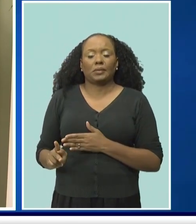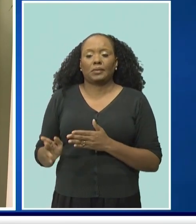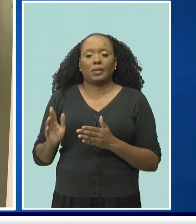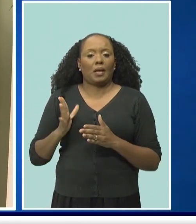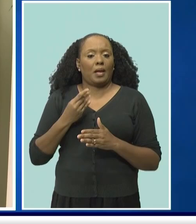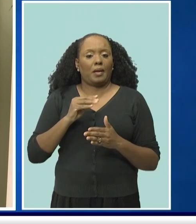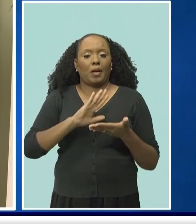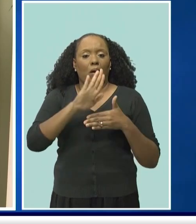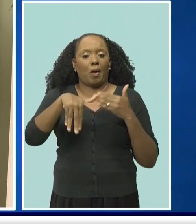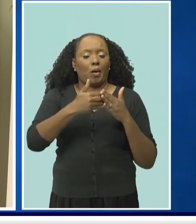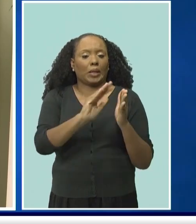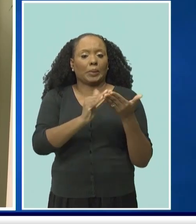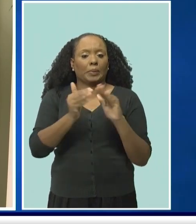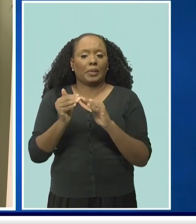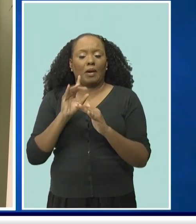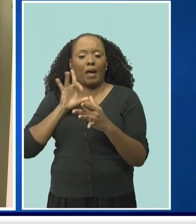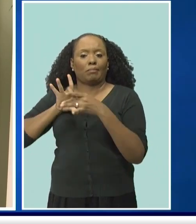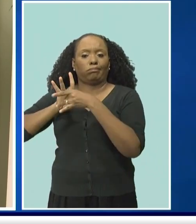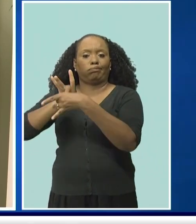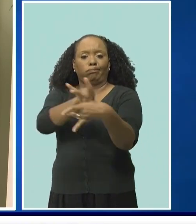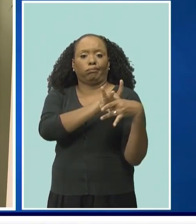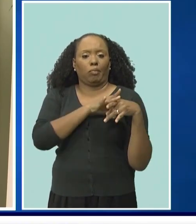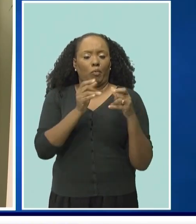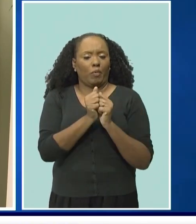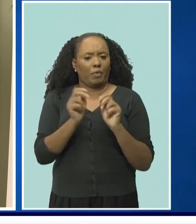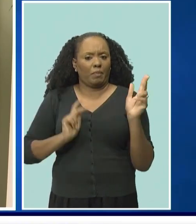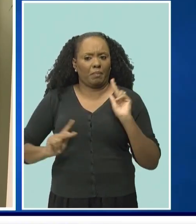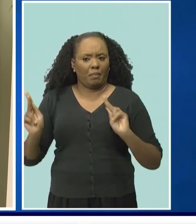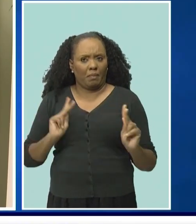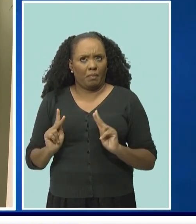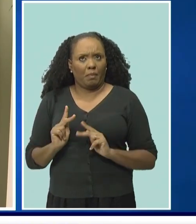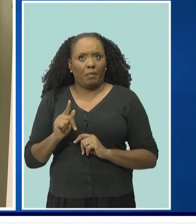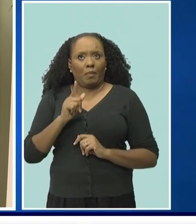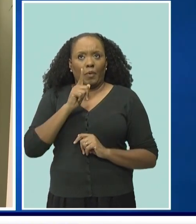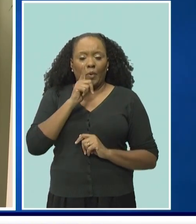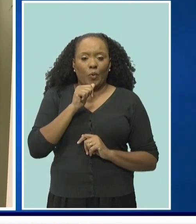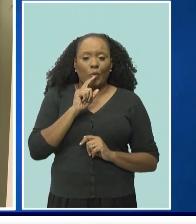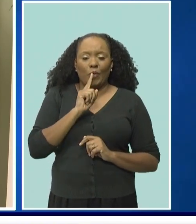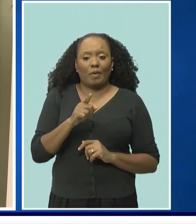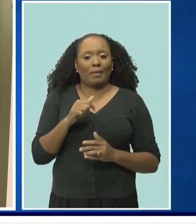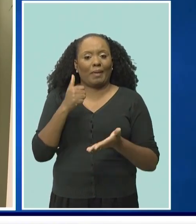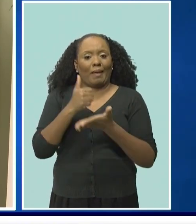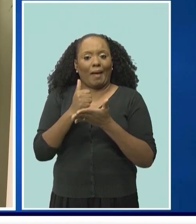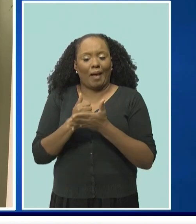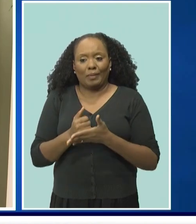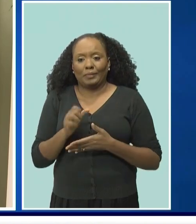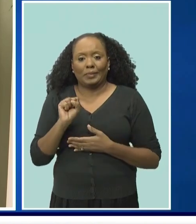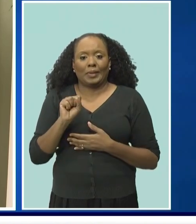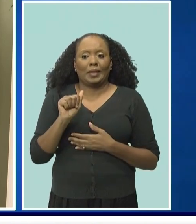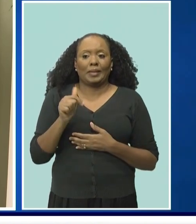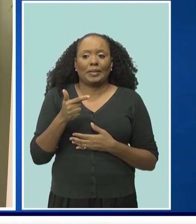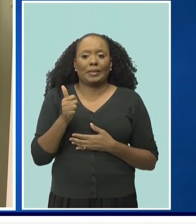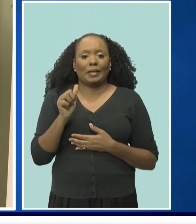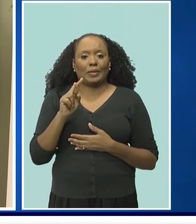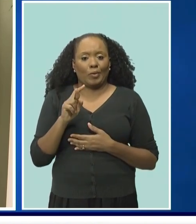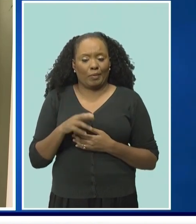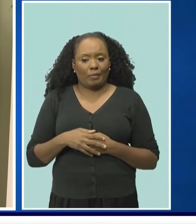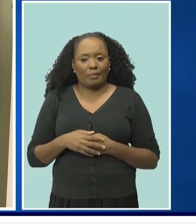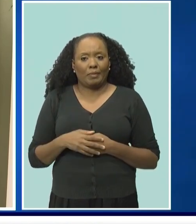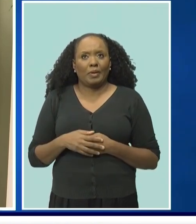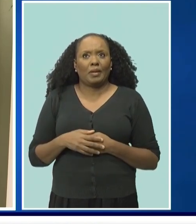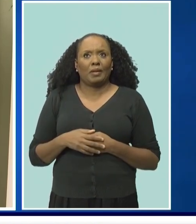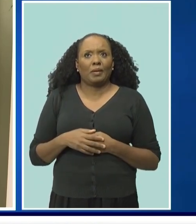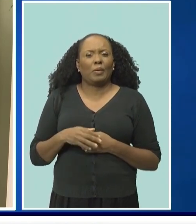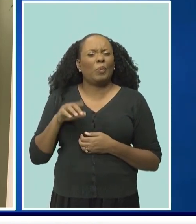parishes, and connect with those people who actually made SagiCore what it is to be. SagiCore has been around for 182